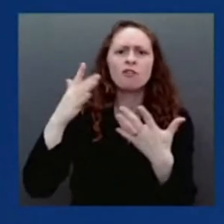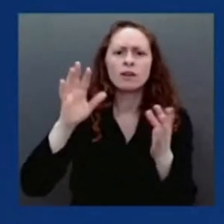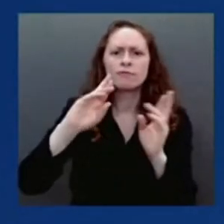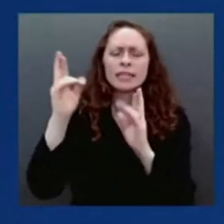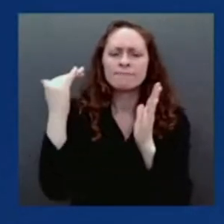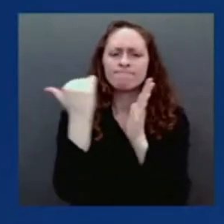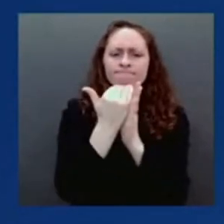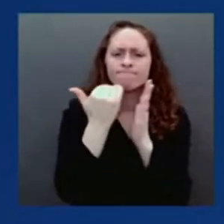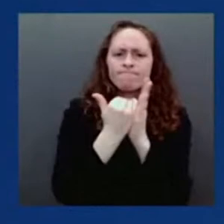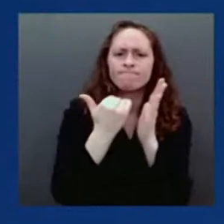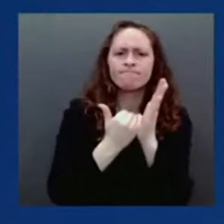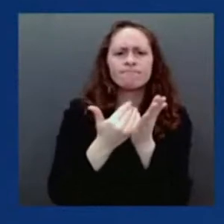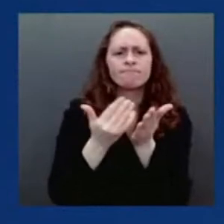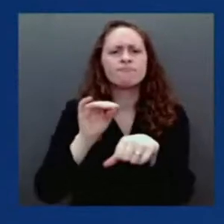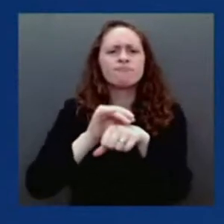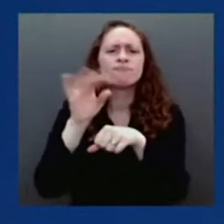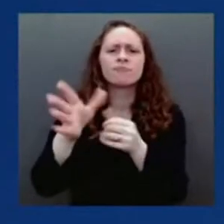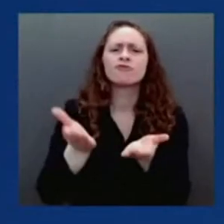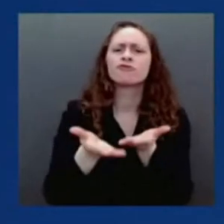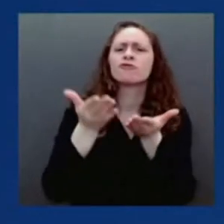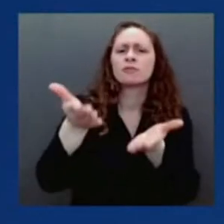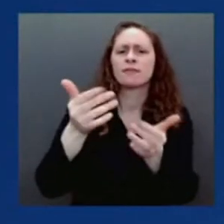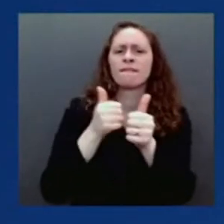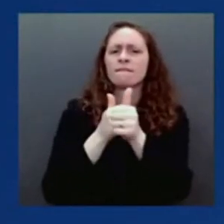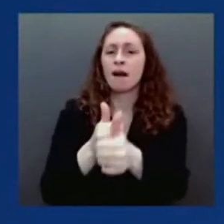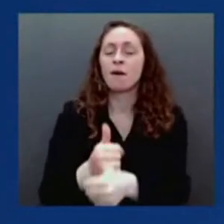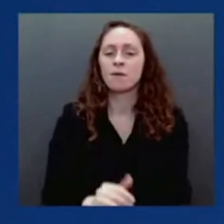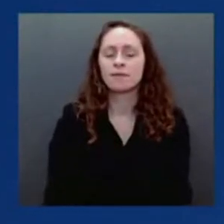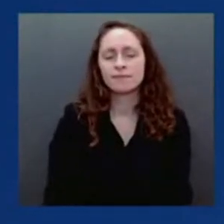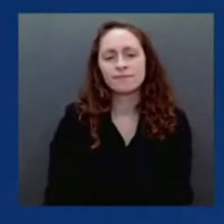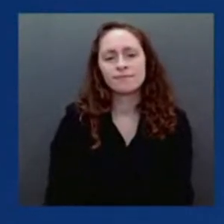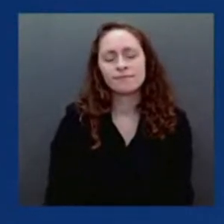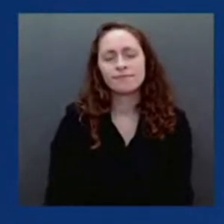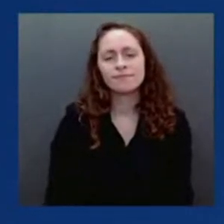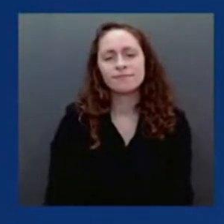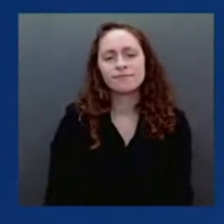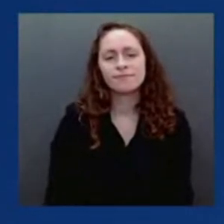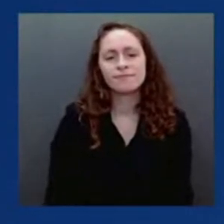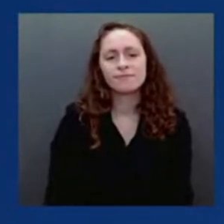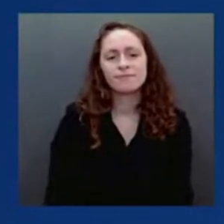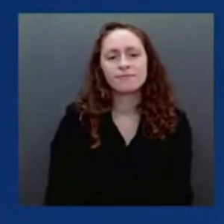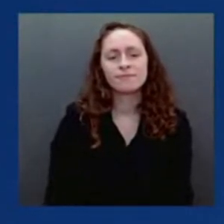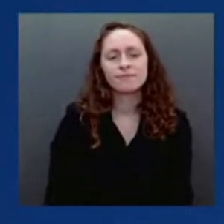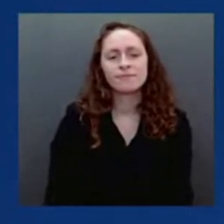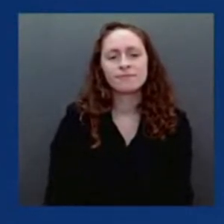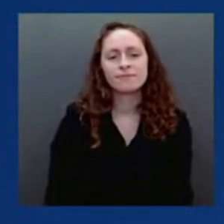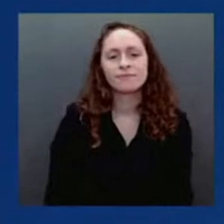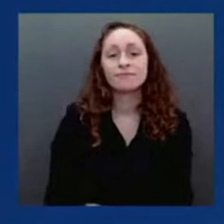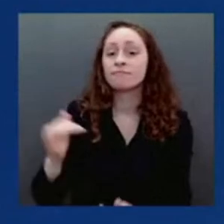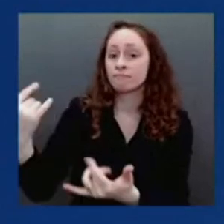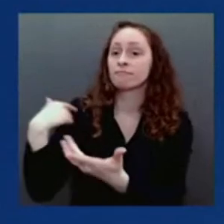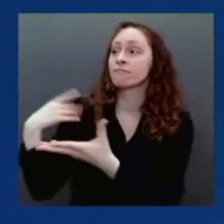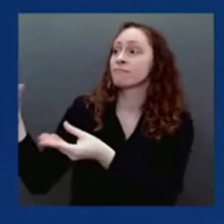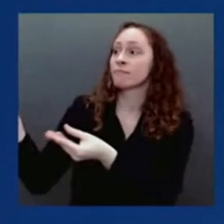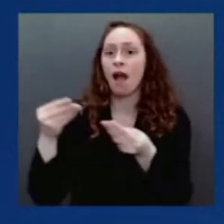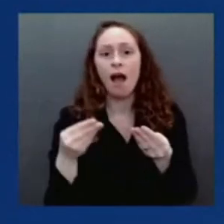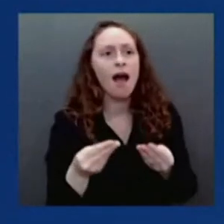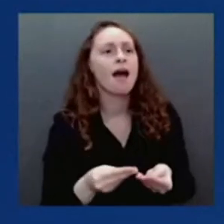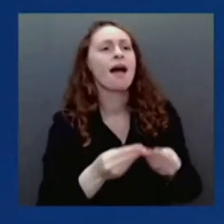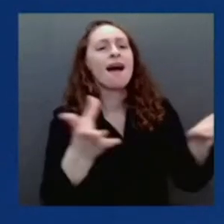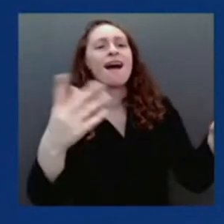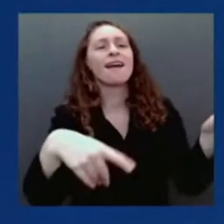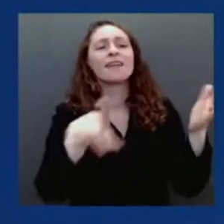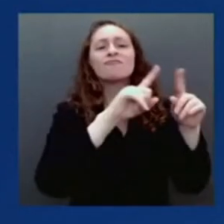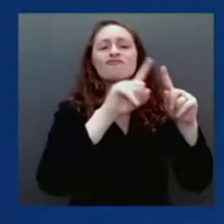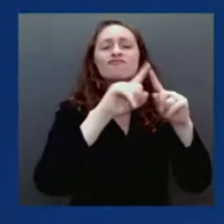distributed to the states the same way we distribute vaccines for them to then put the pills in the most important